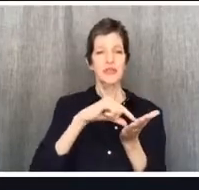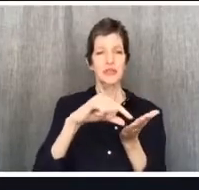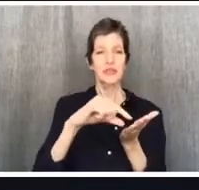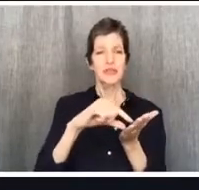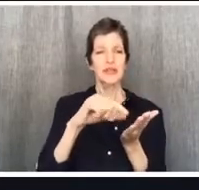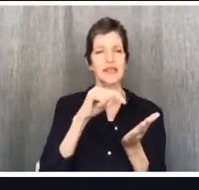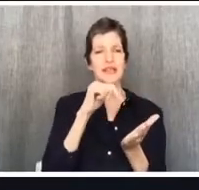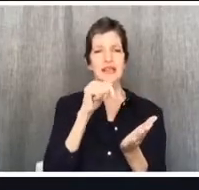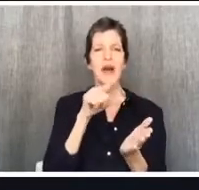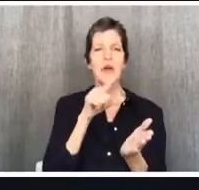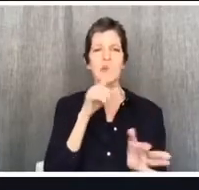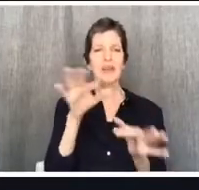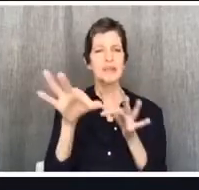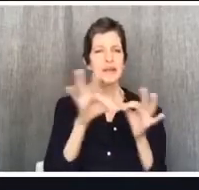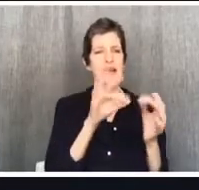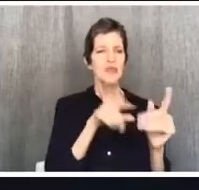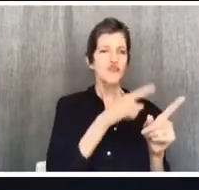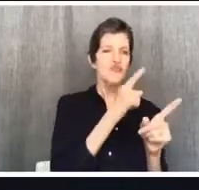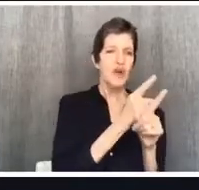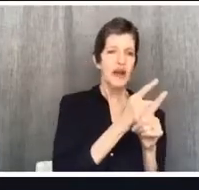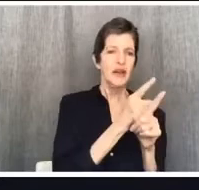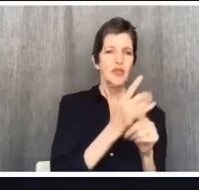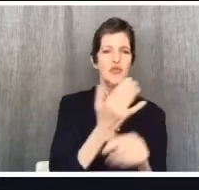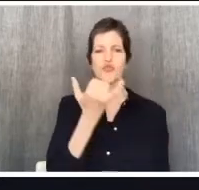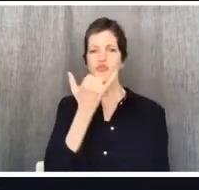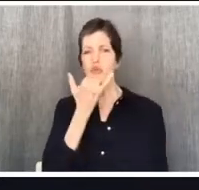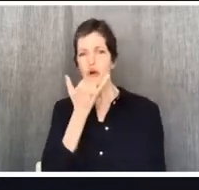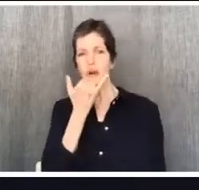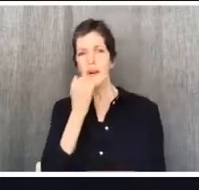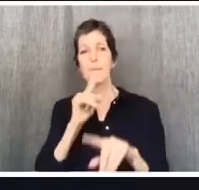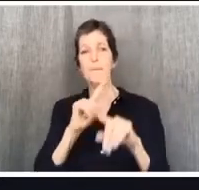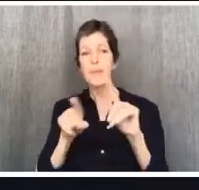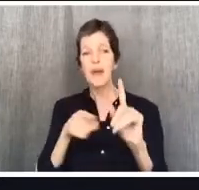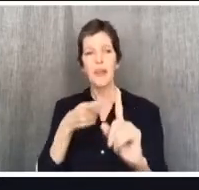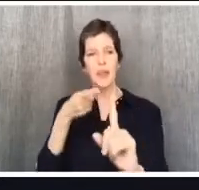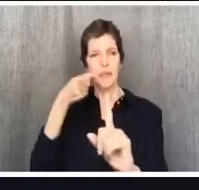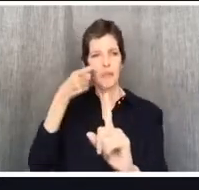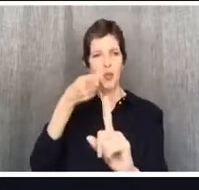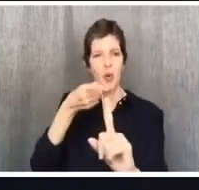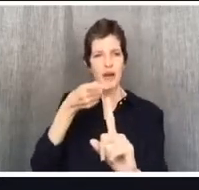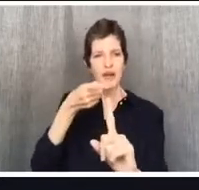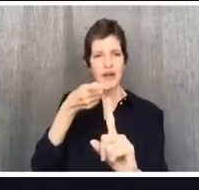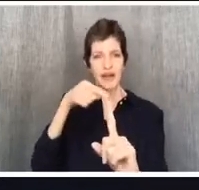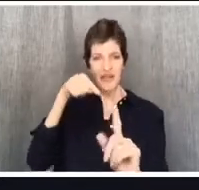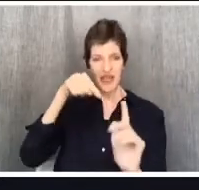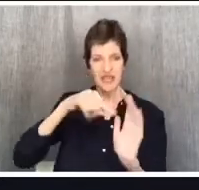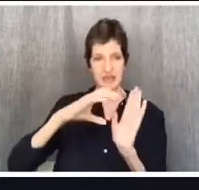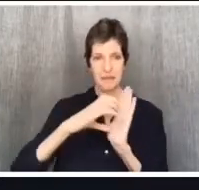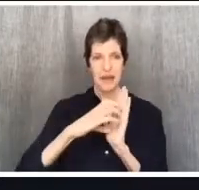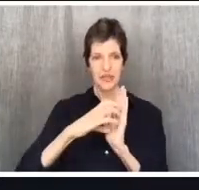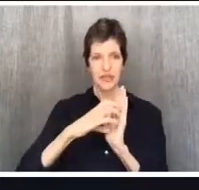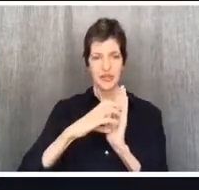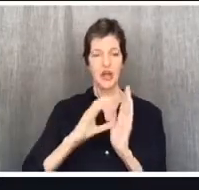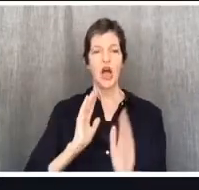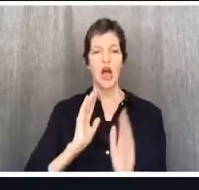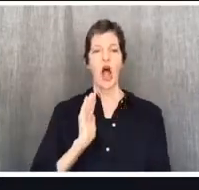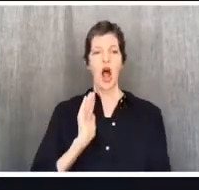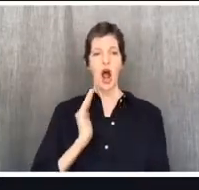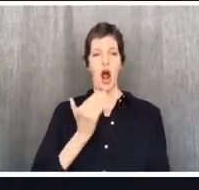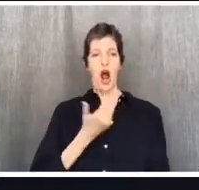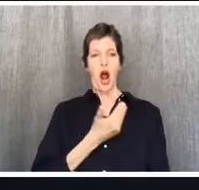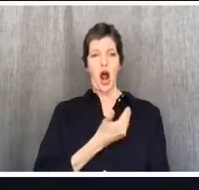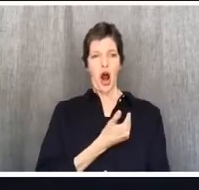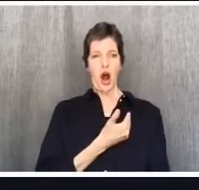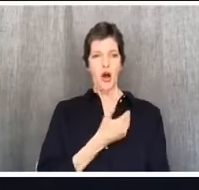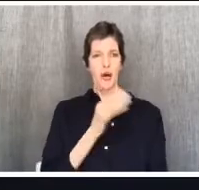our actions affect other people. That's what Paul's primary concern here is, how our actions affect